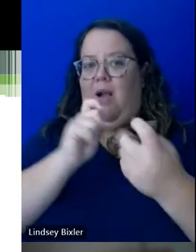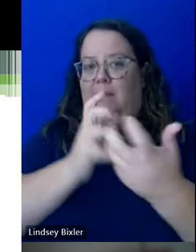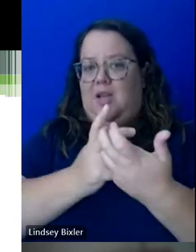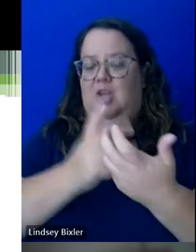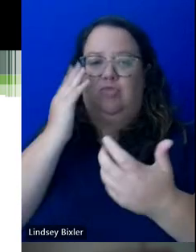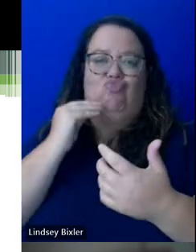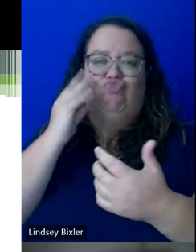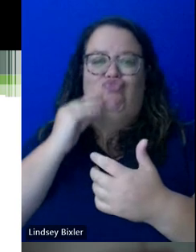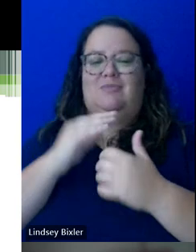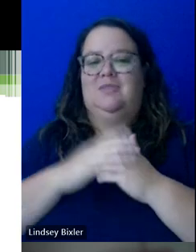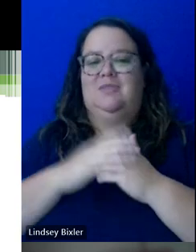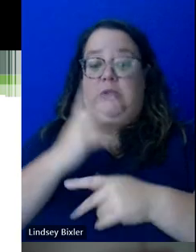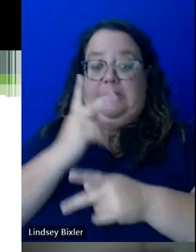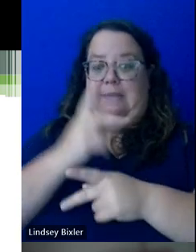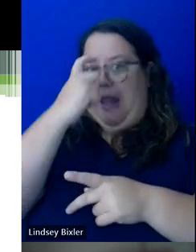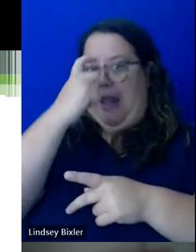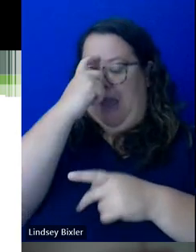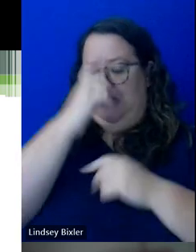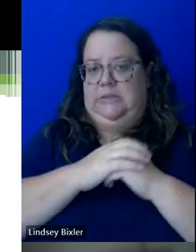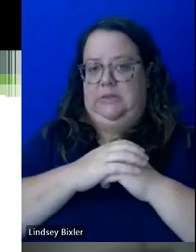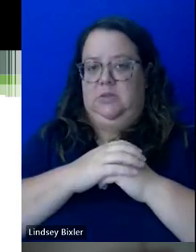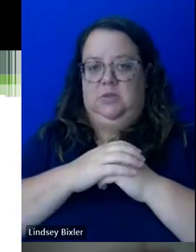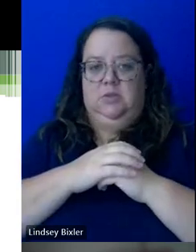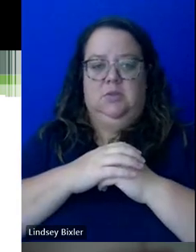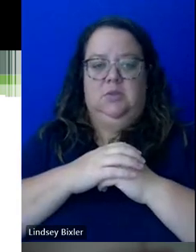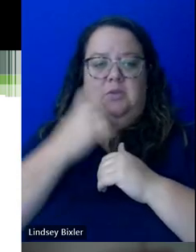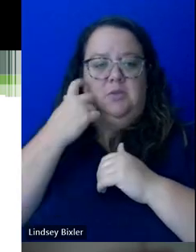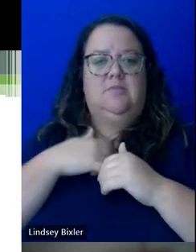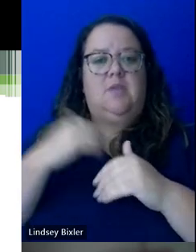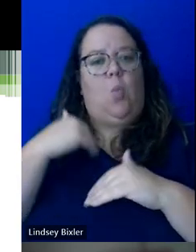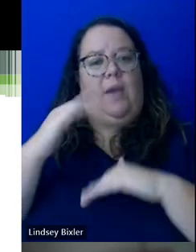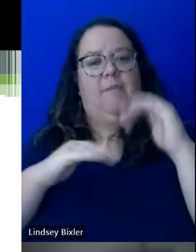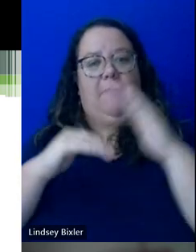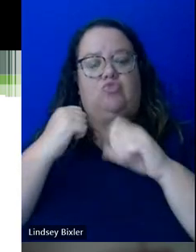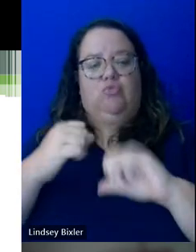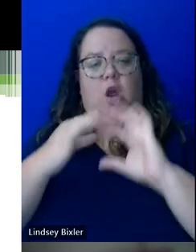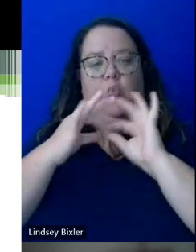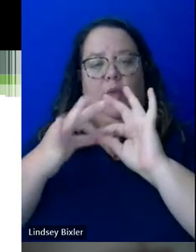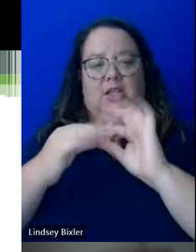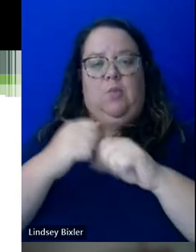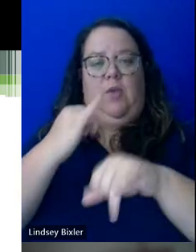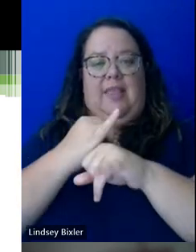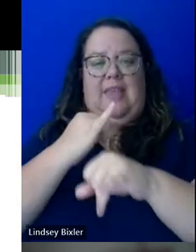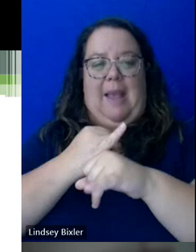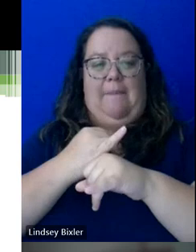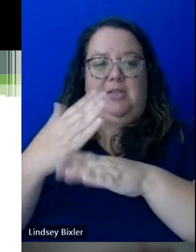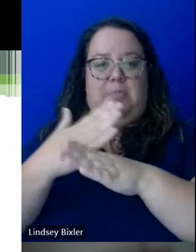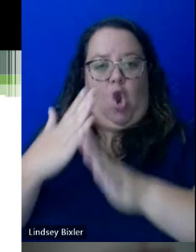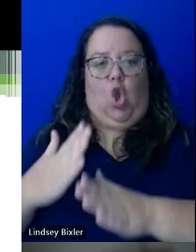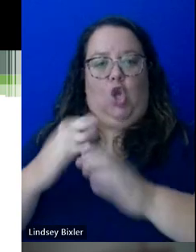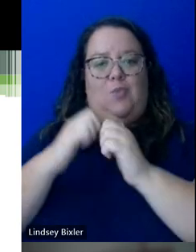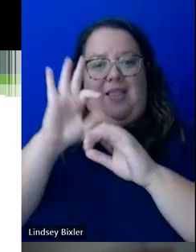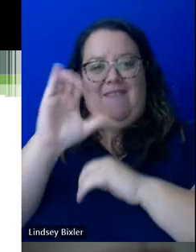you know, keep that in mind and, you know, we have, you know, built kind of strong relationships with campus partners and with faculty. And so,